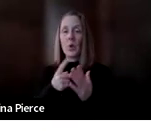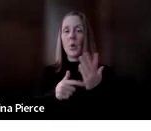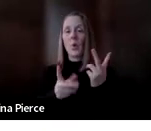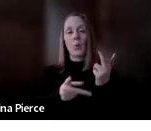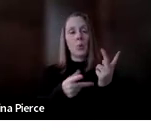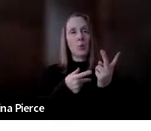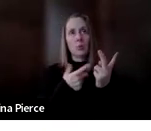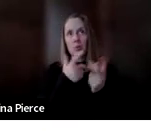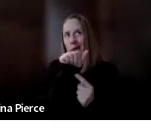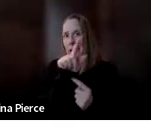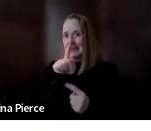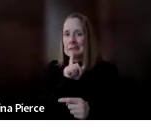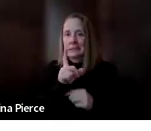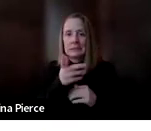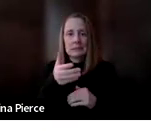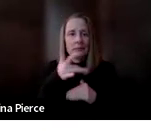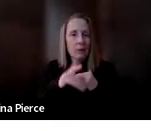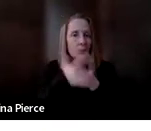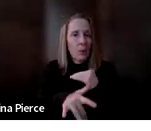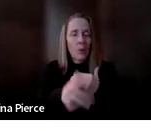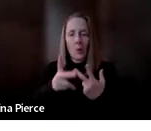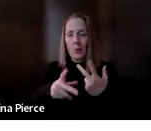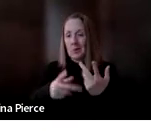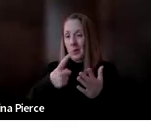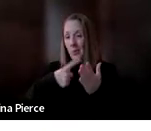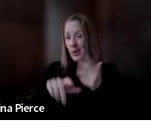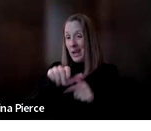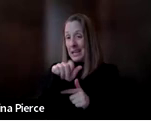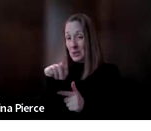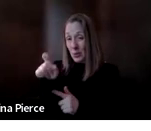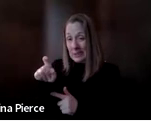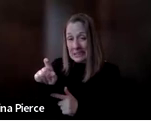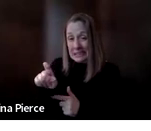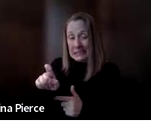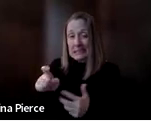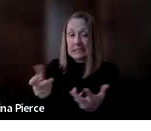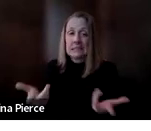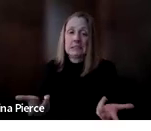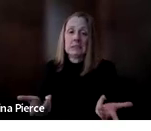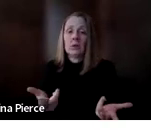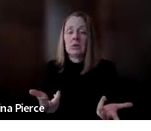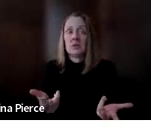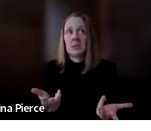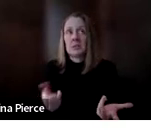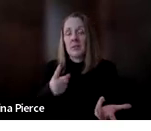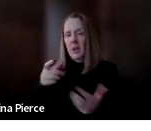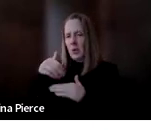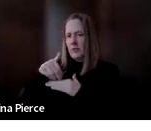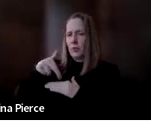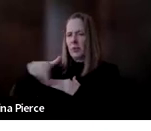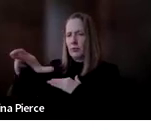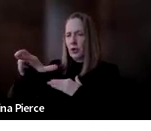are trying to figure out what type of at you need they might refer you over to the michigan assistive technology program for more